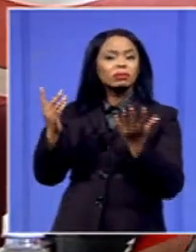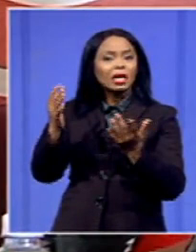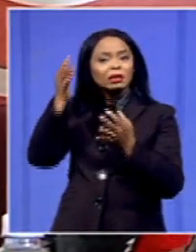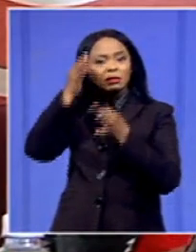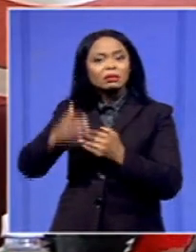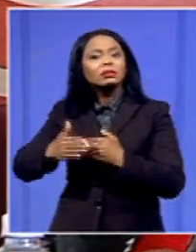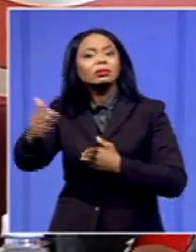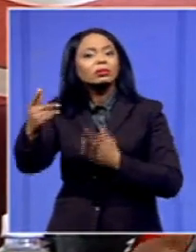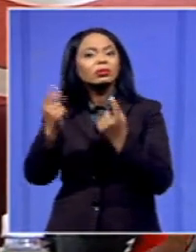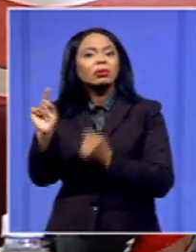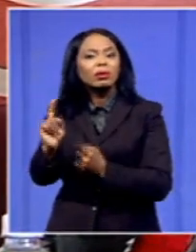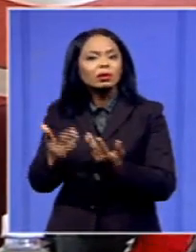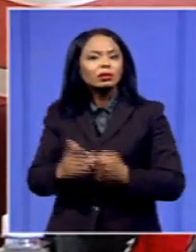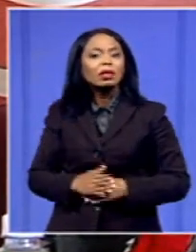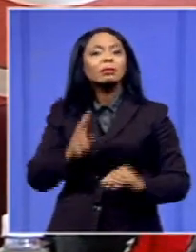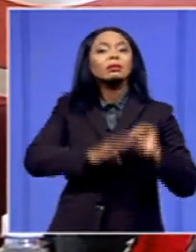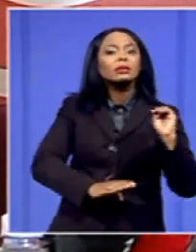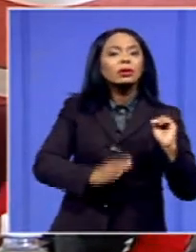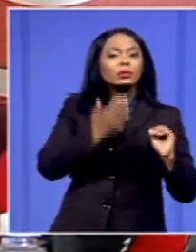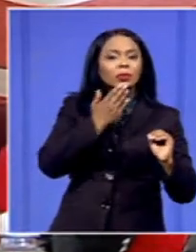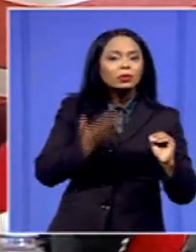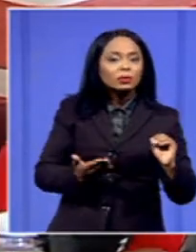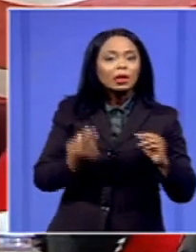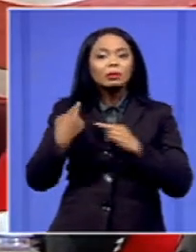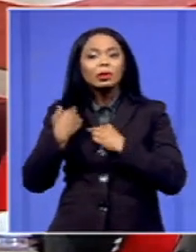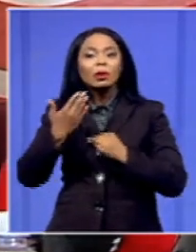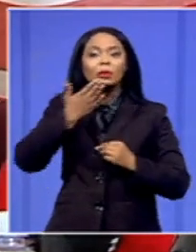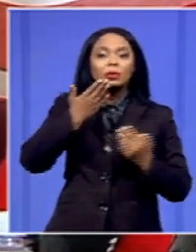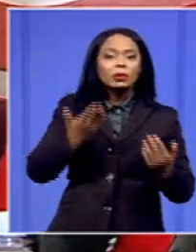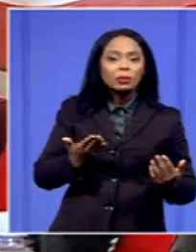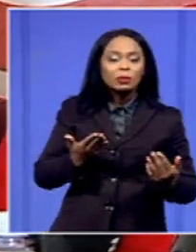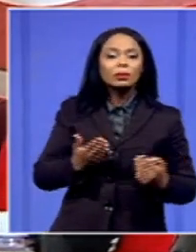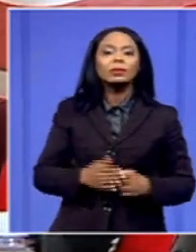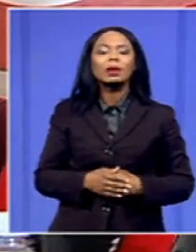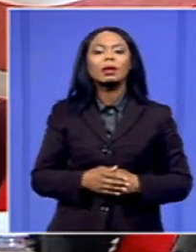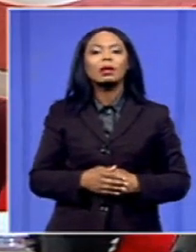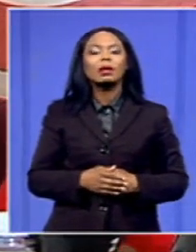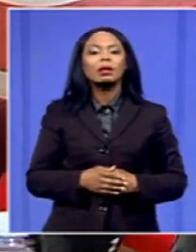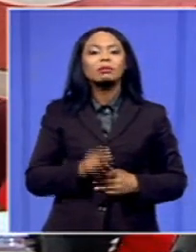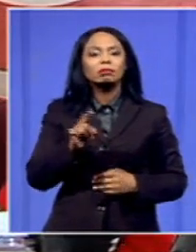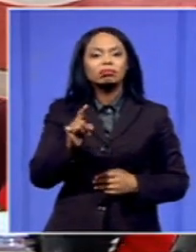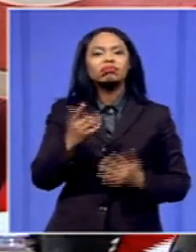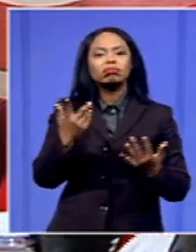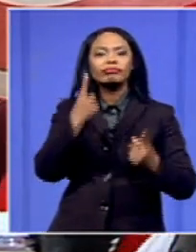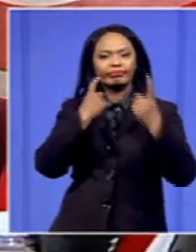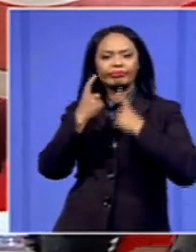that? Who is going to be held to account? And then with that said, I think we'd like to take questions.